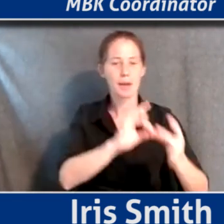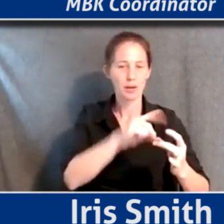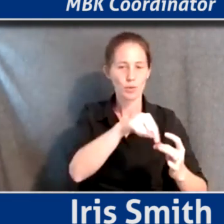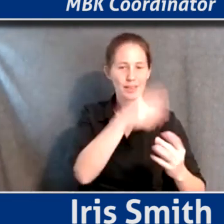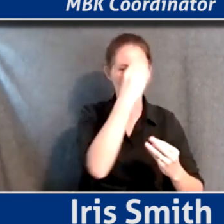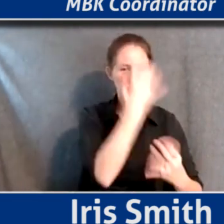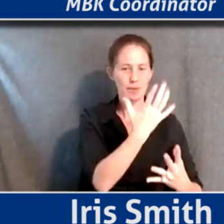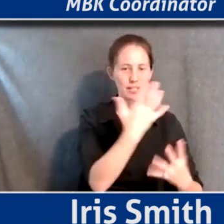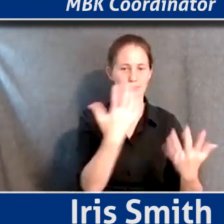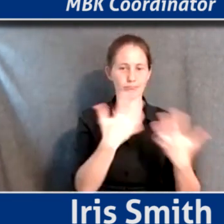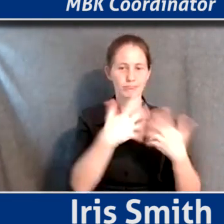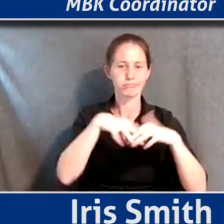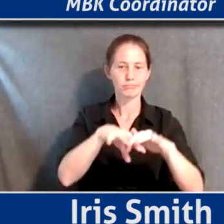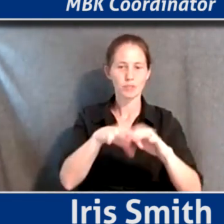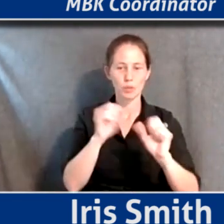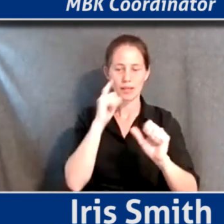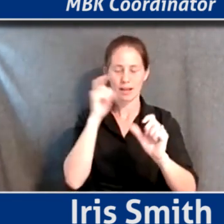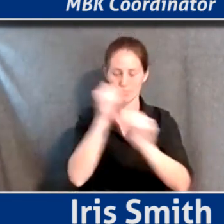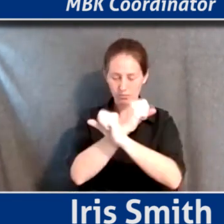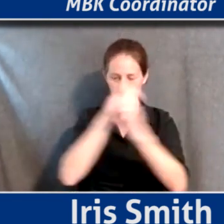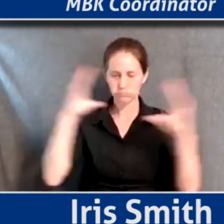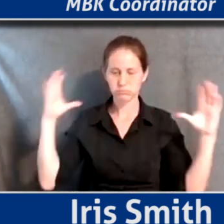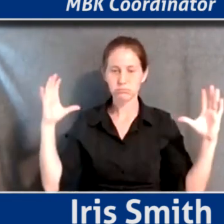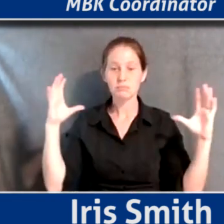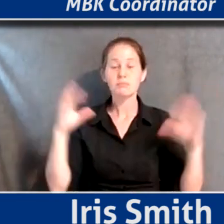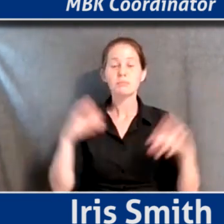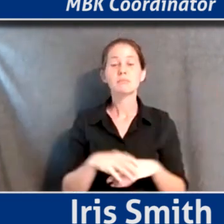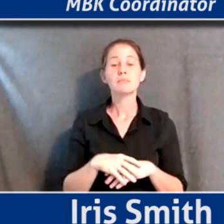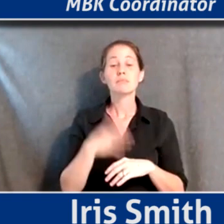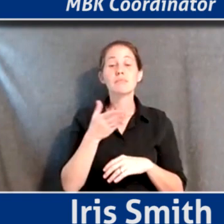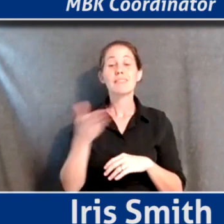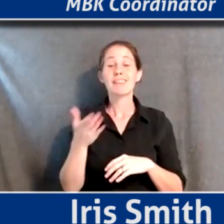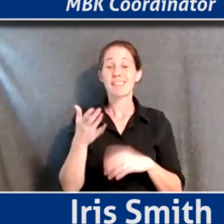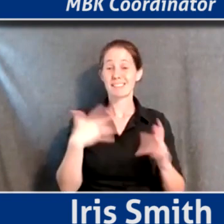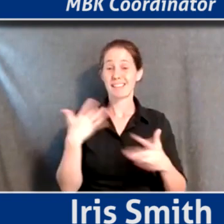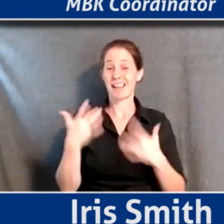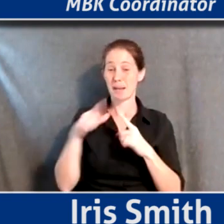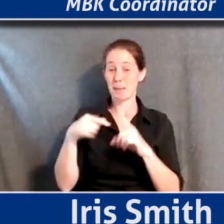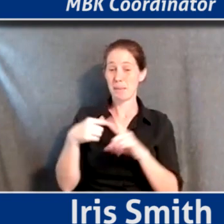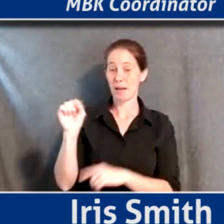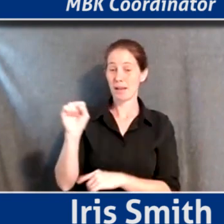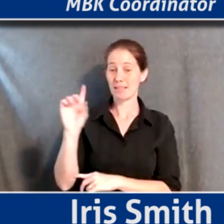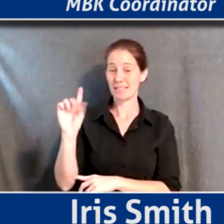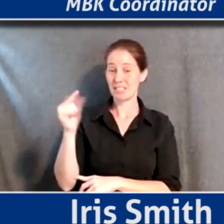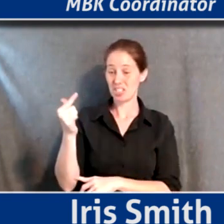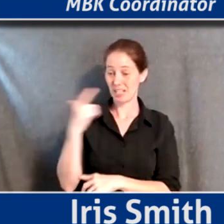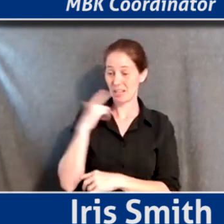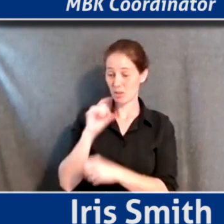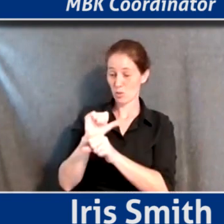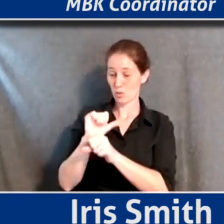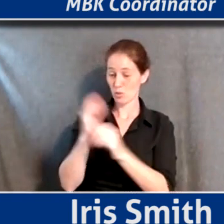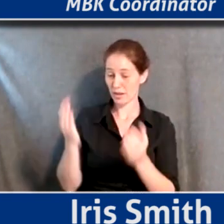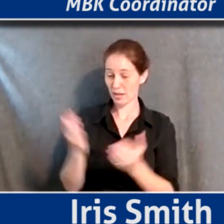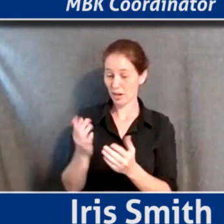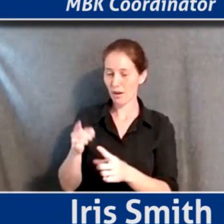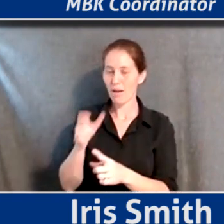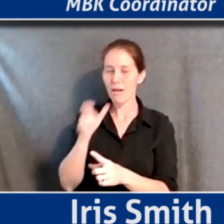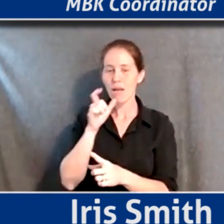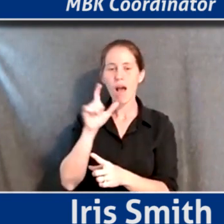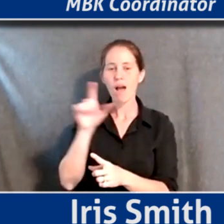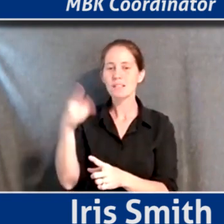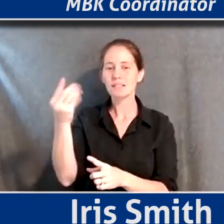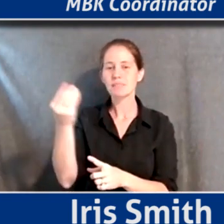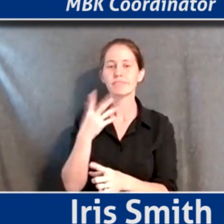this full scope picture. And so the thing that excites me about the SDGs and the work here is that instead of just giving us a